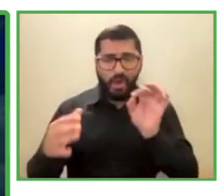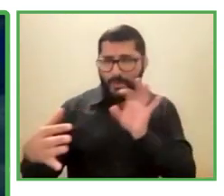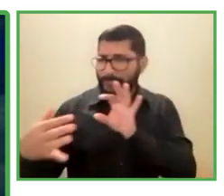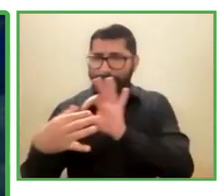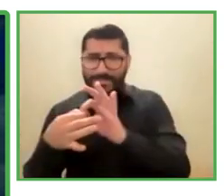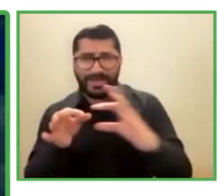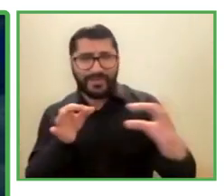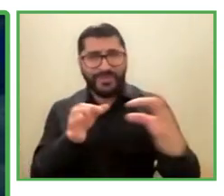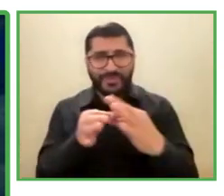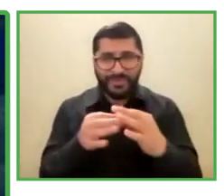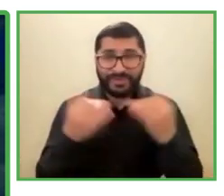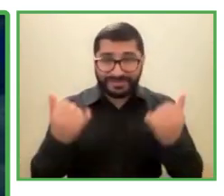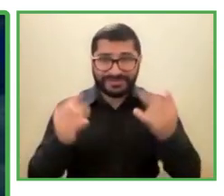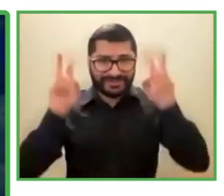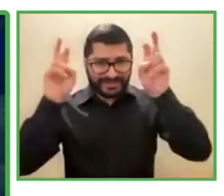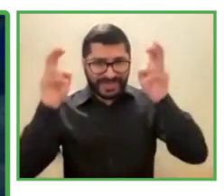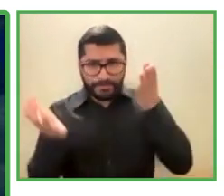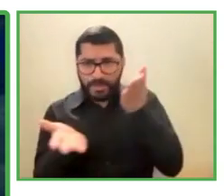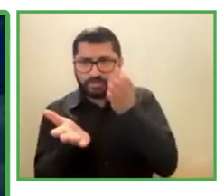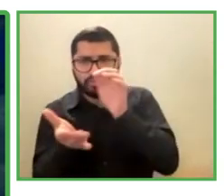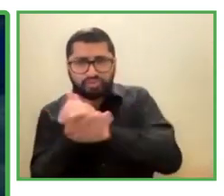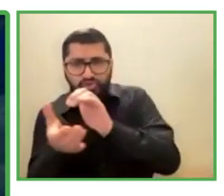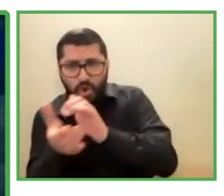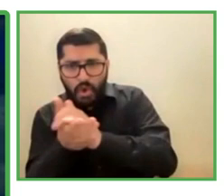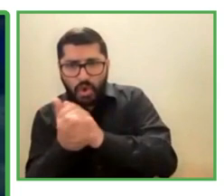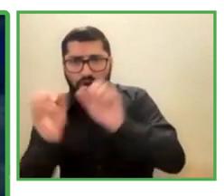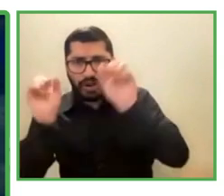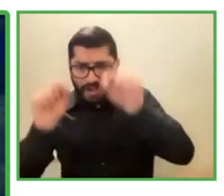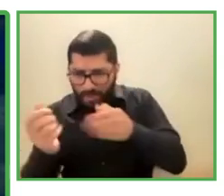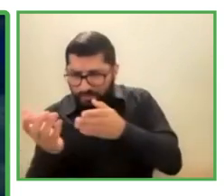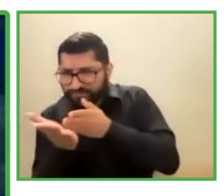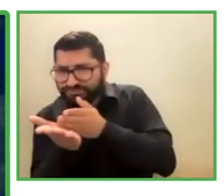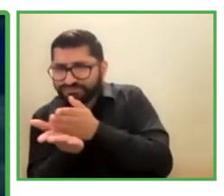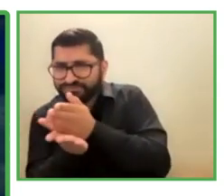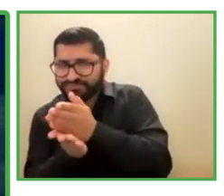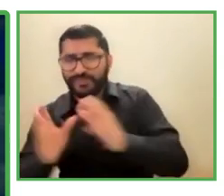this school, we're able to see how this youth